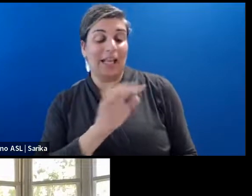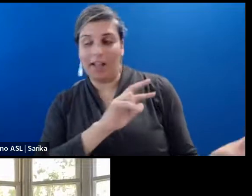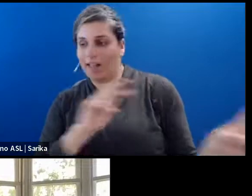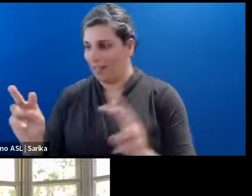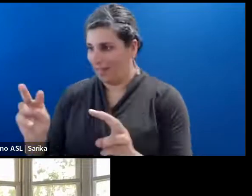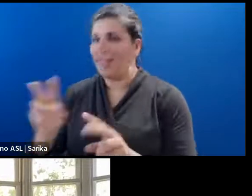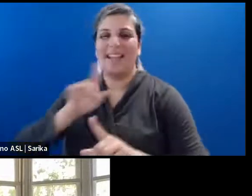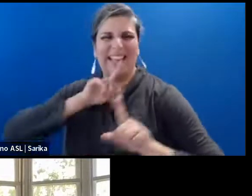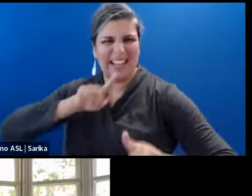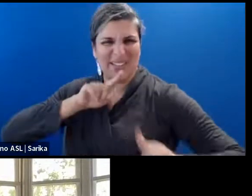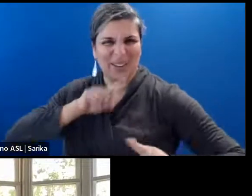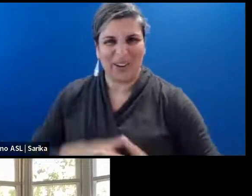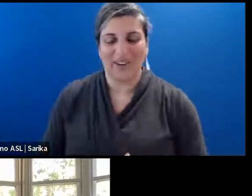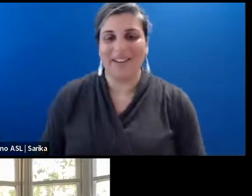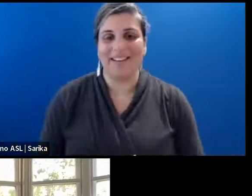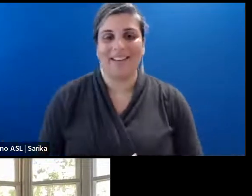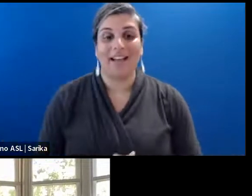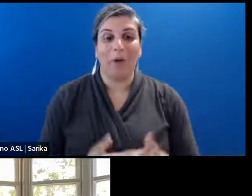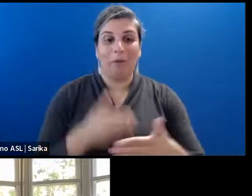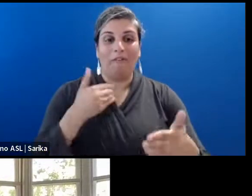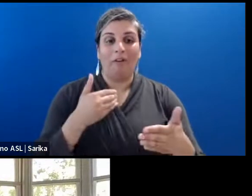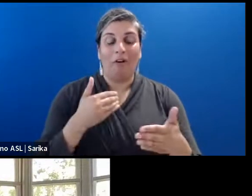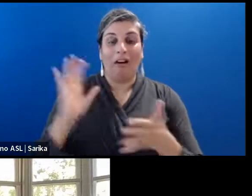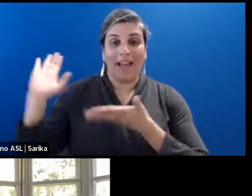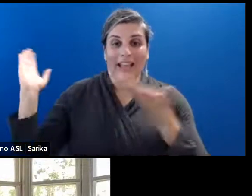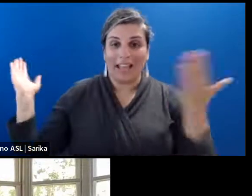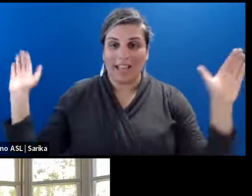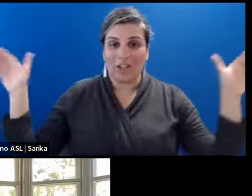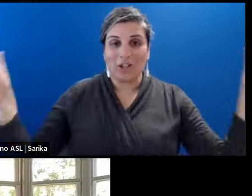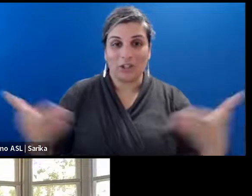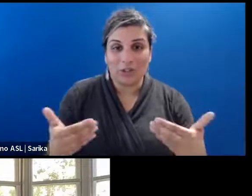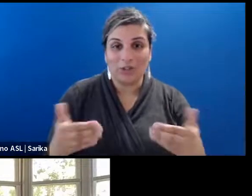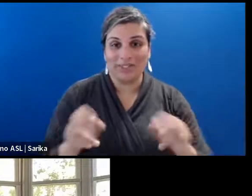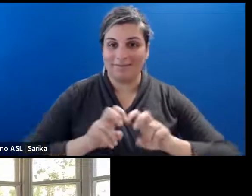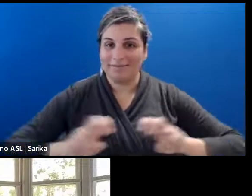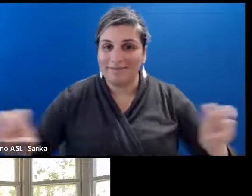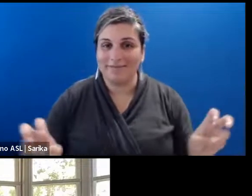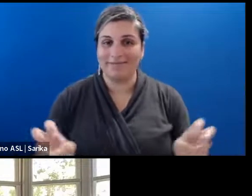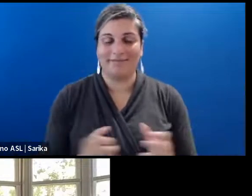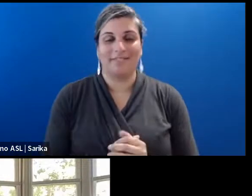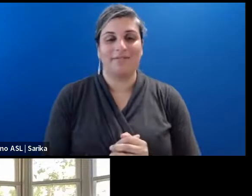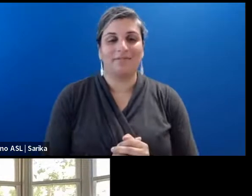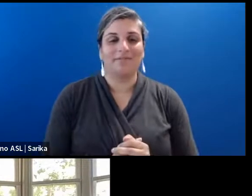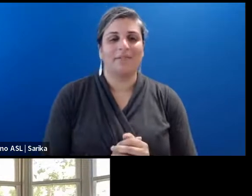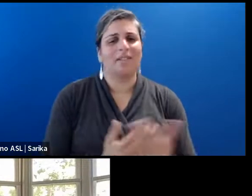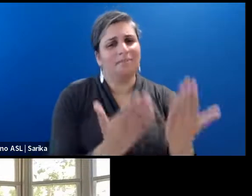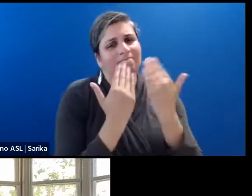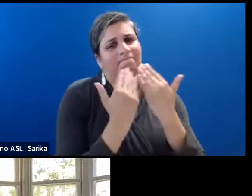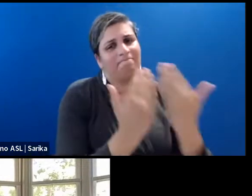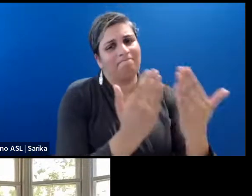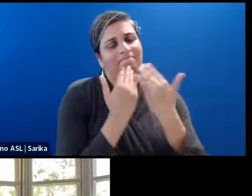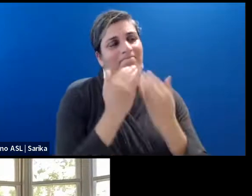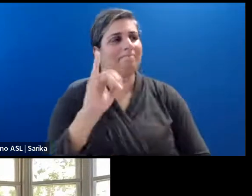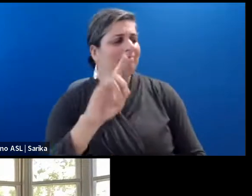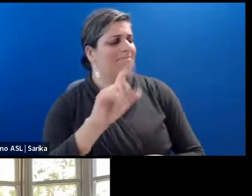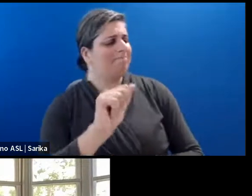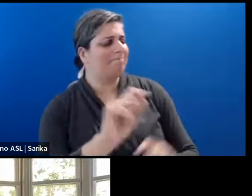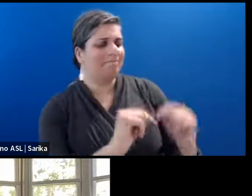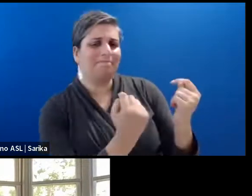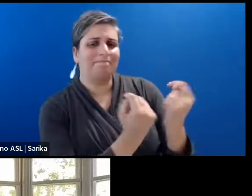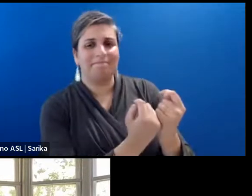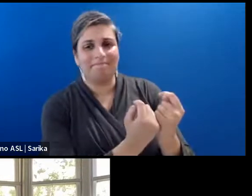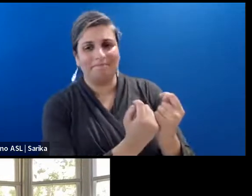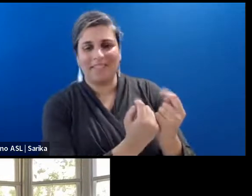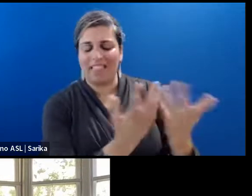And before I introduce our moderator today and our panelists, I just want to thank the IDA team that